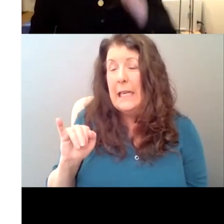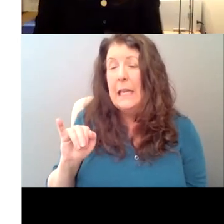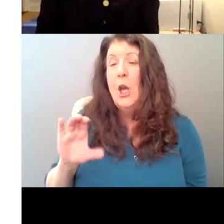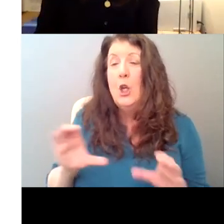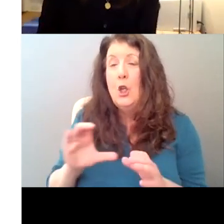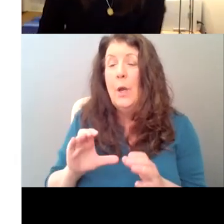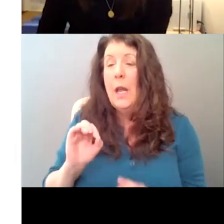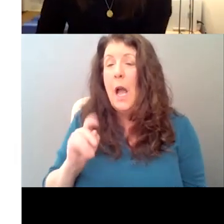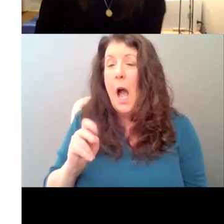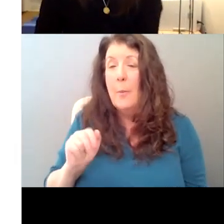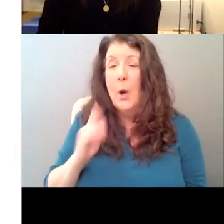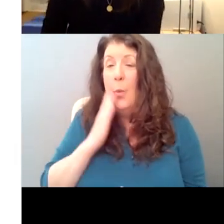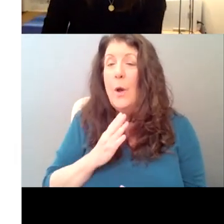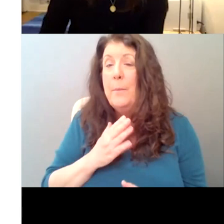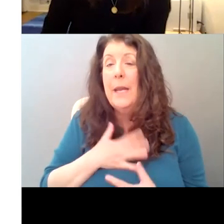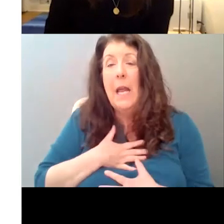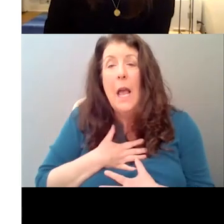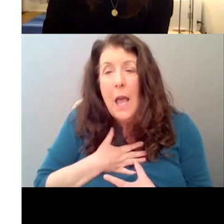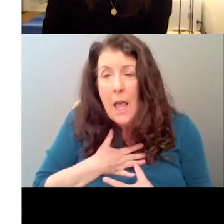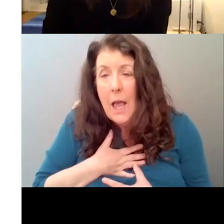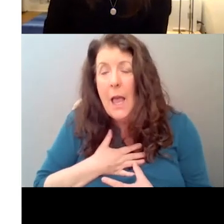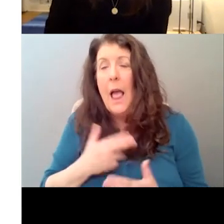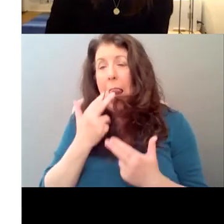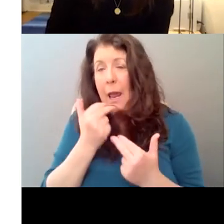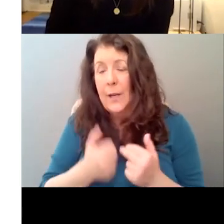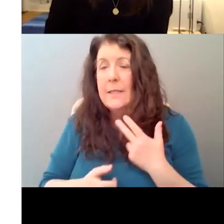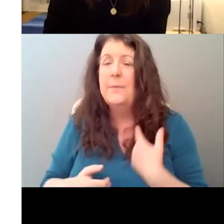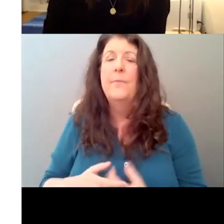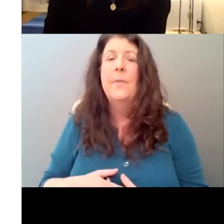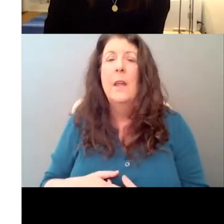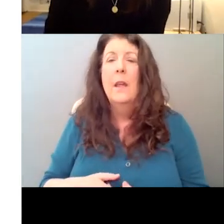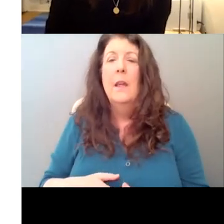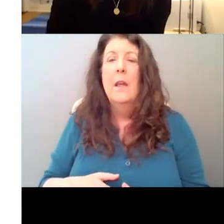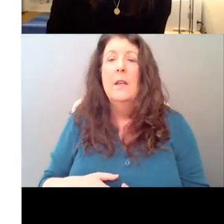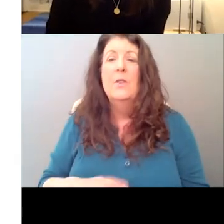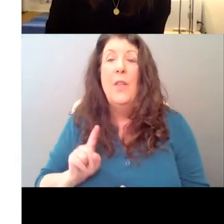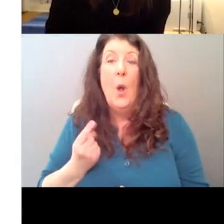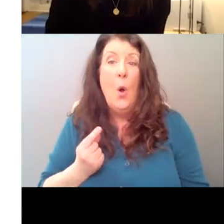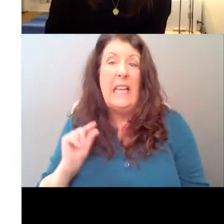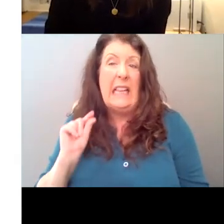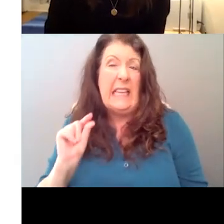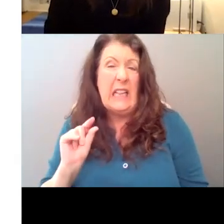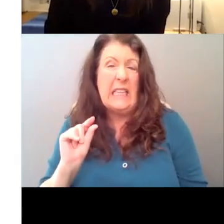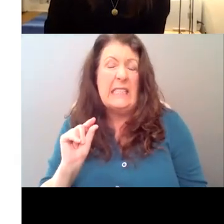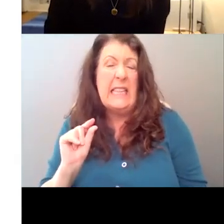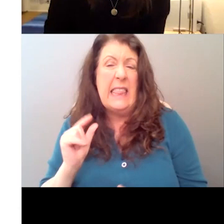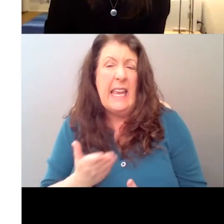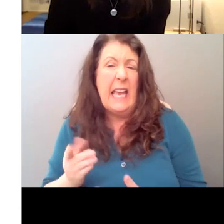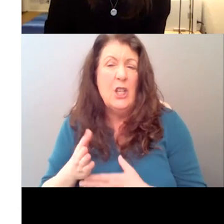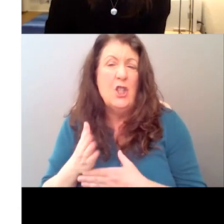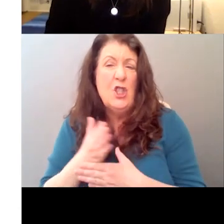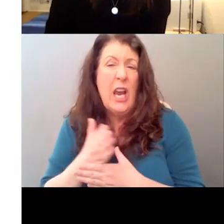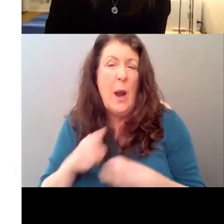Um, and I, I guess the thing actually, I mean, the most interesting sort of little tidbit I can share about this is that it really came down to the